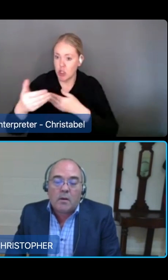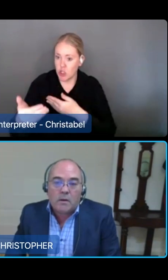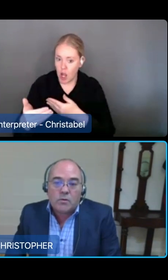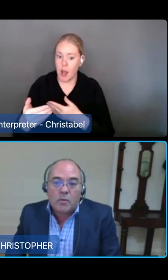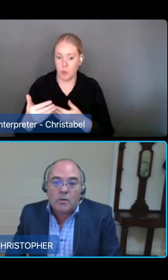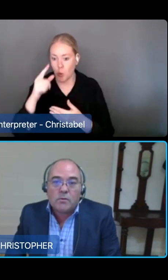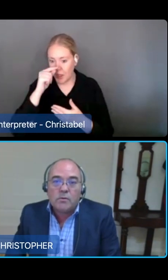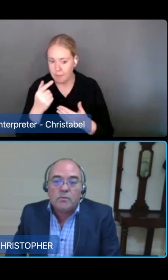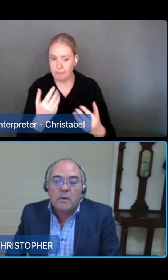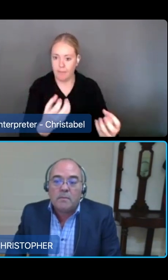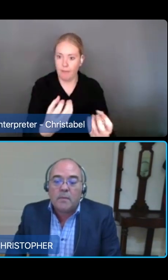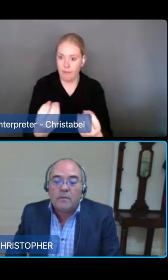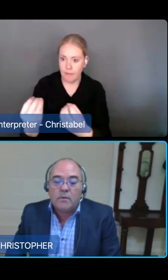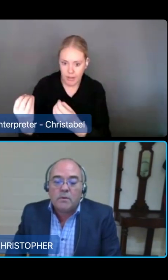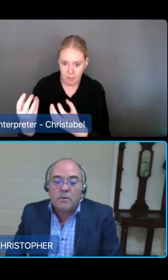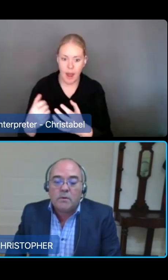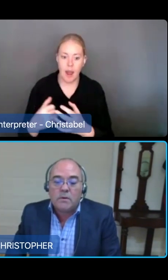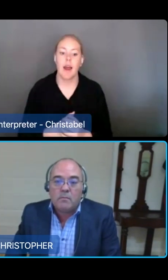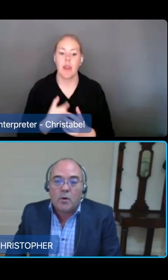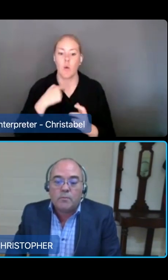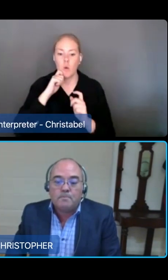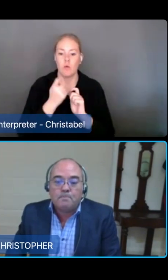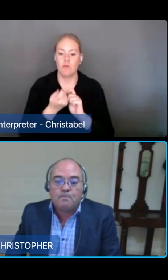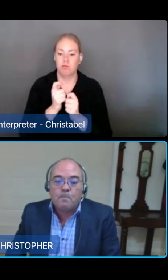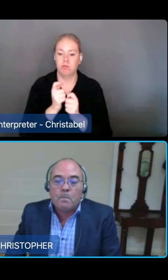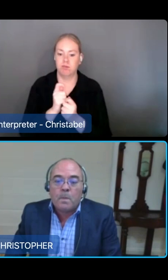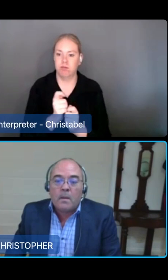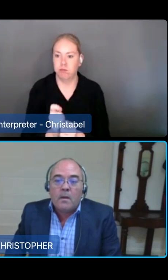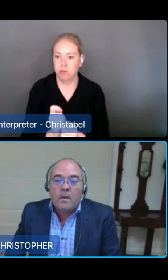regulatory model to the future model.